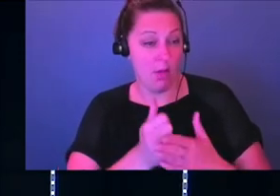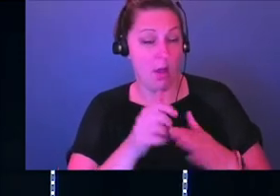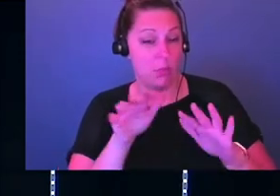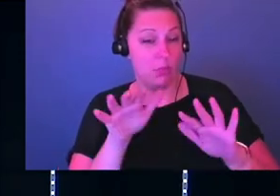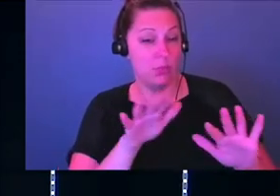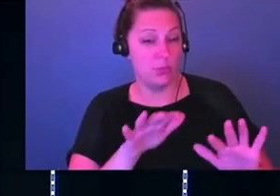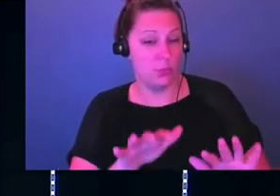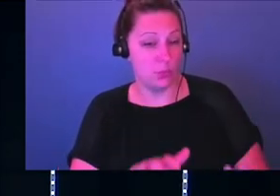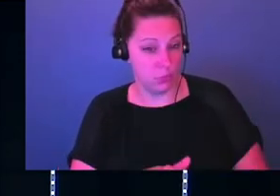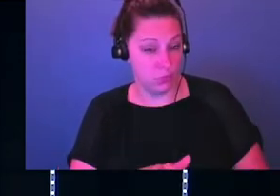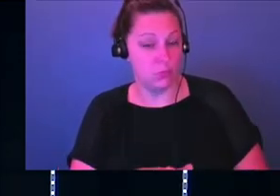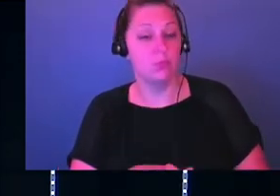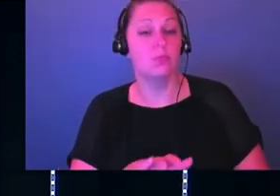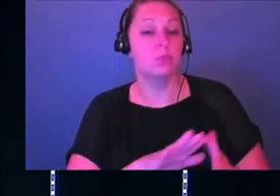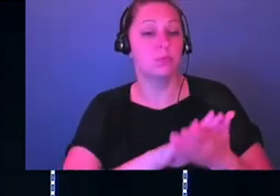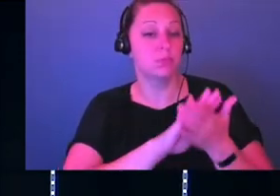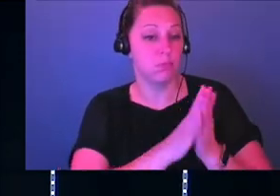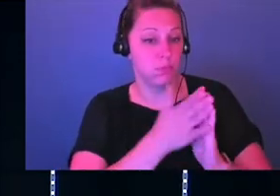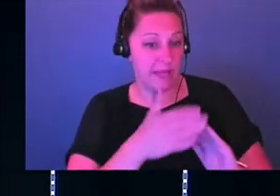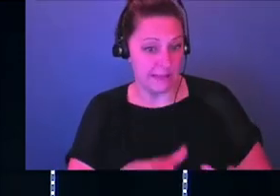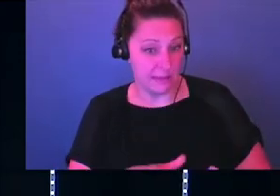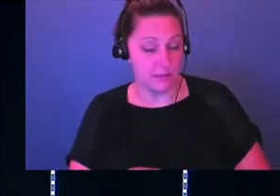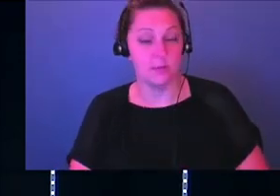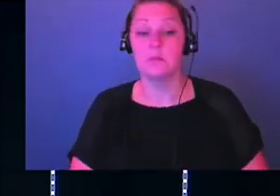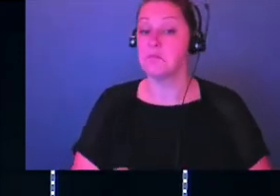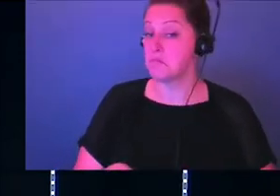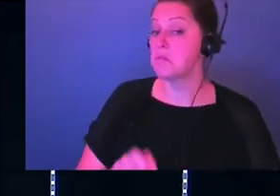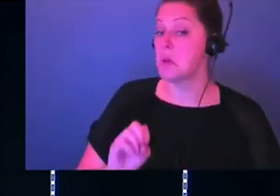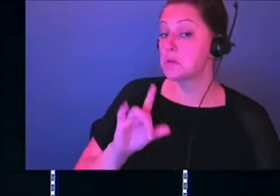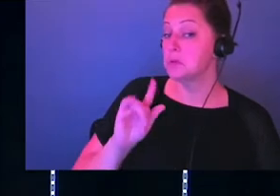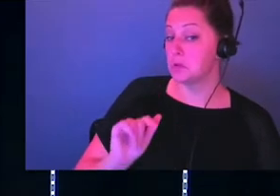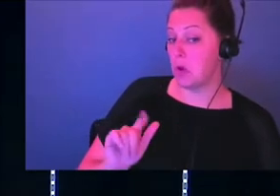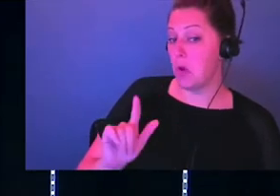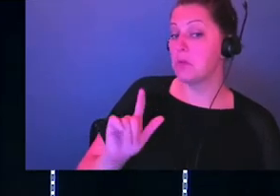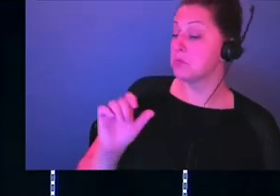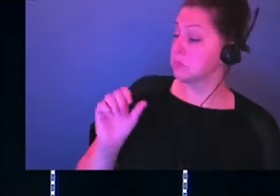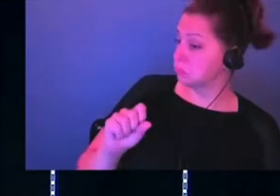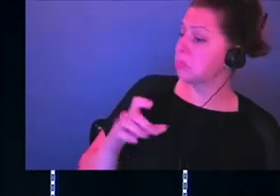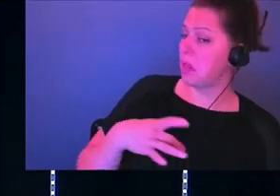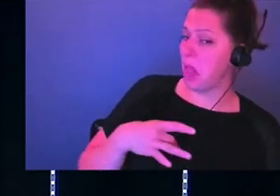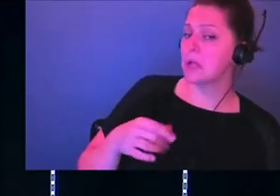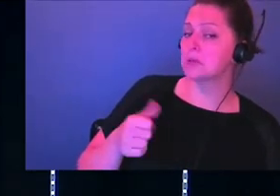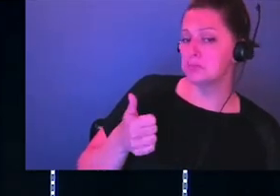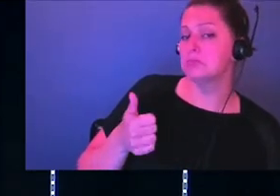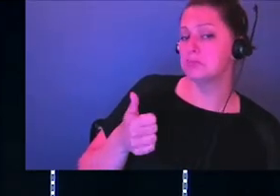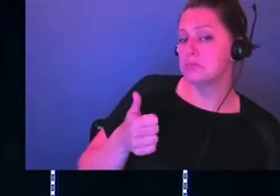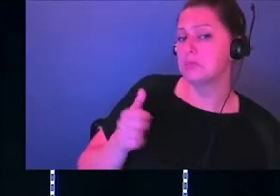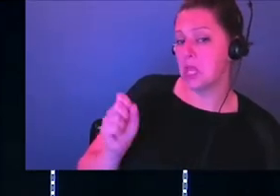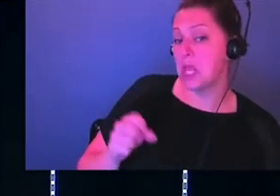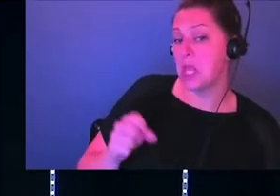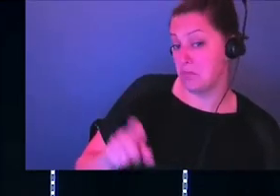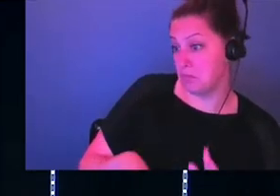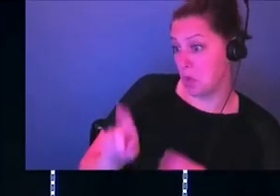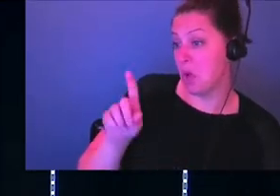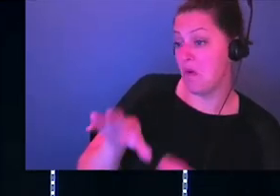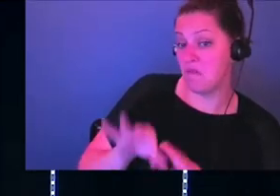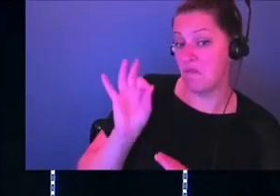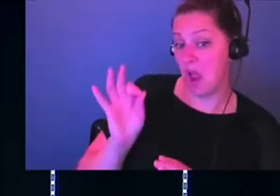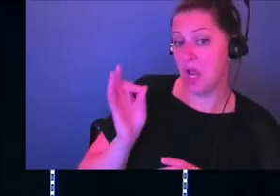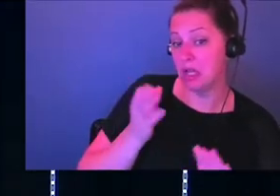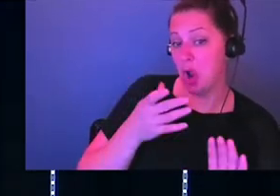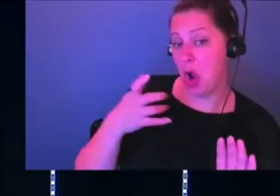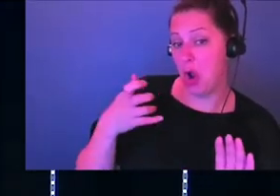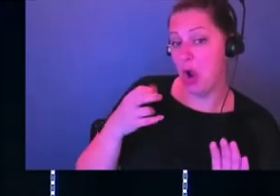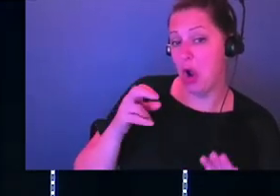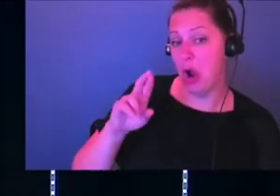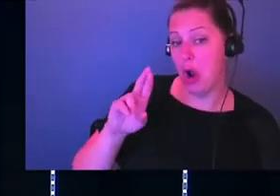bring peace into your situation. So Saul actually likes this idea and he tells his servant, okay, I like it. Go find me somebody who can come in and play